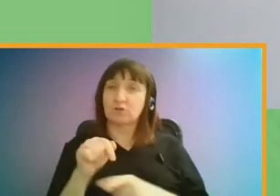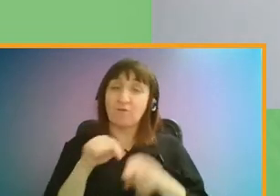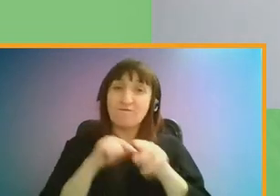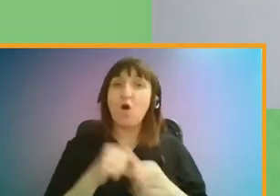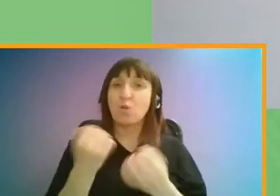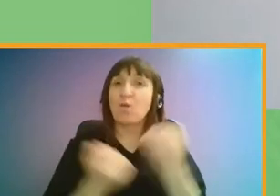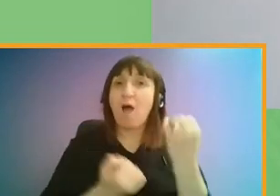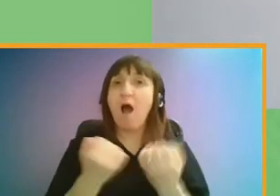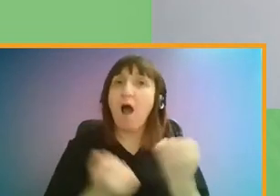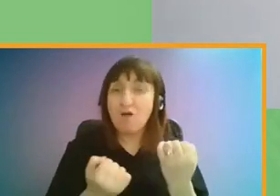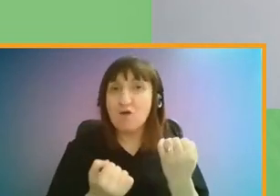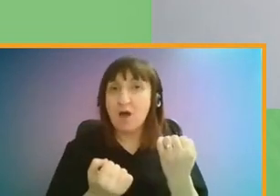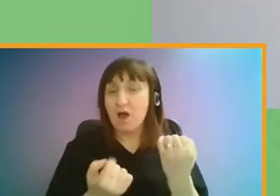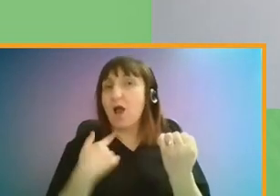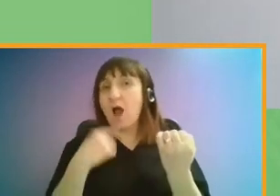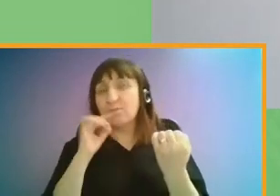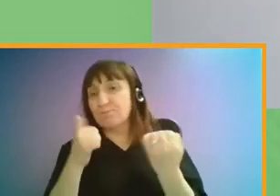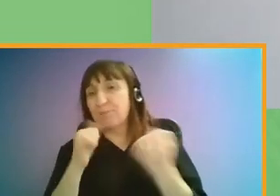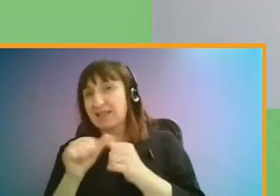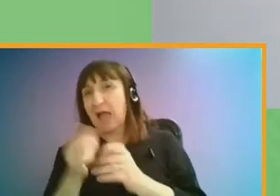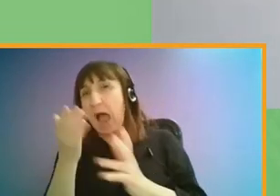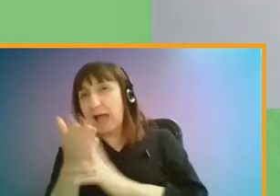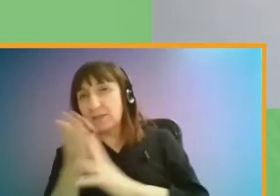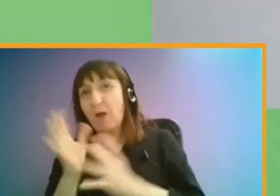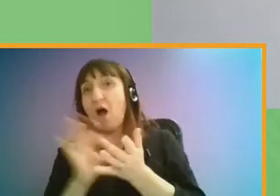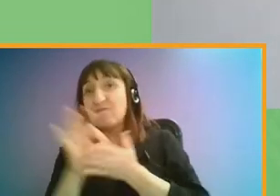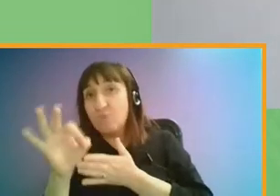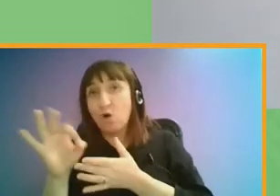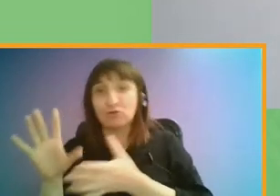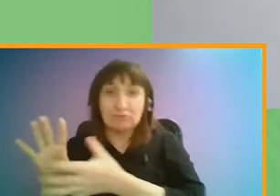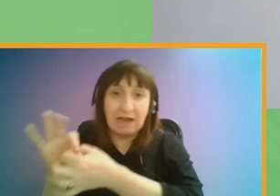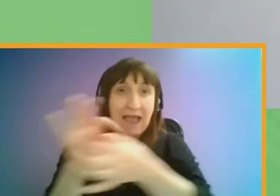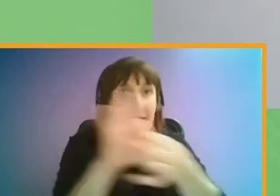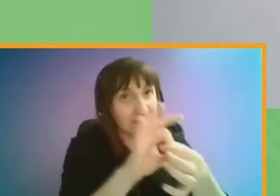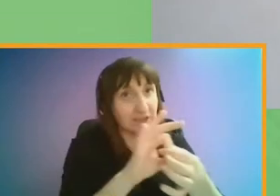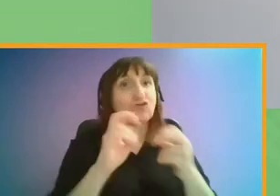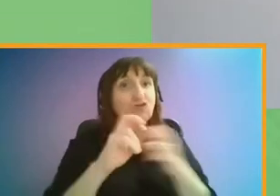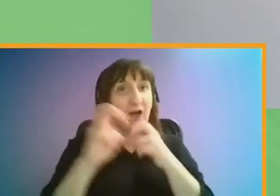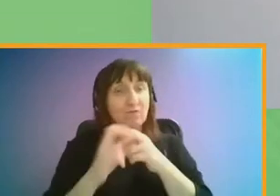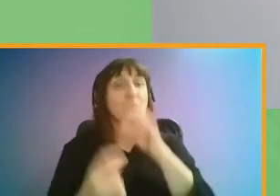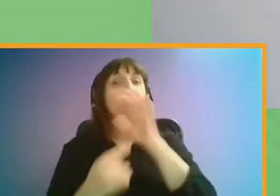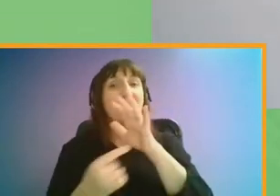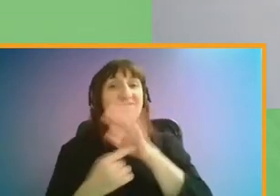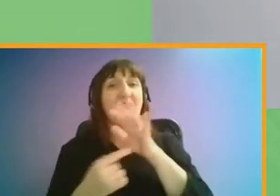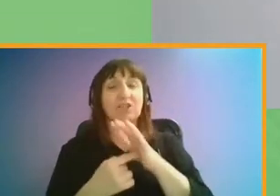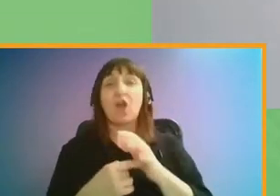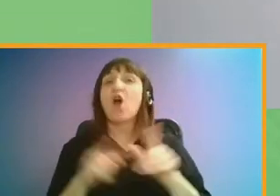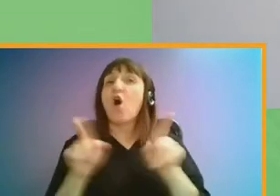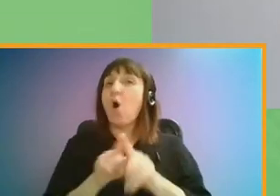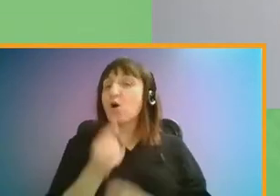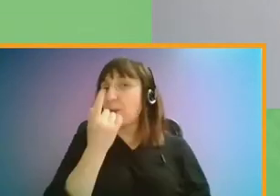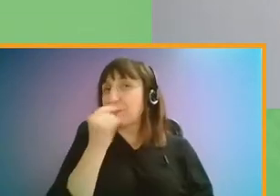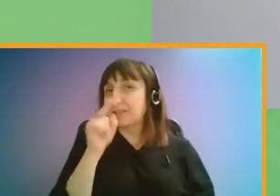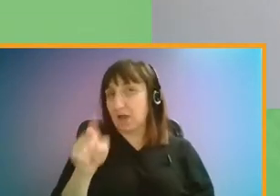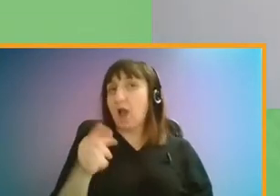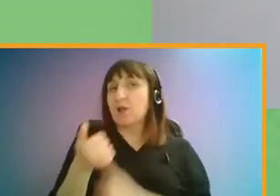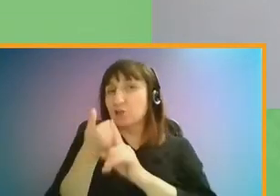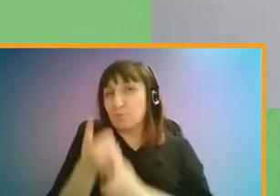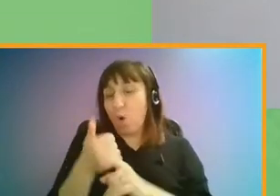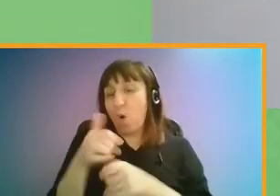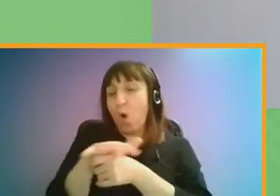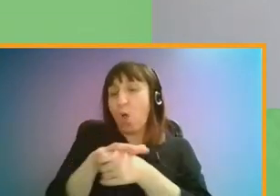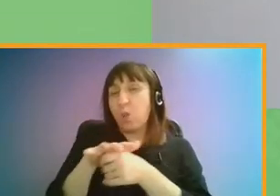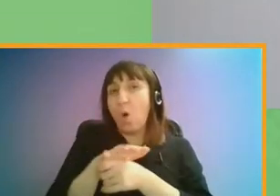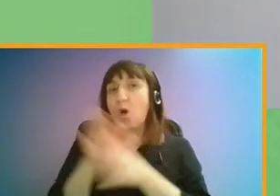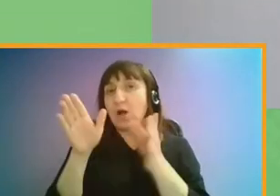a well-connected accessible and affordable travel will be vital and also has the potential to support local small and